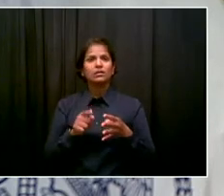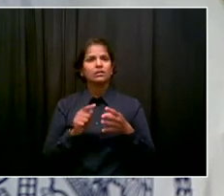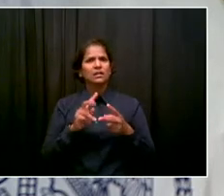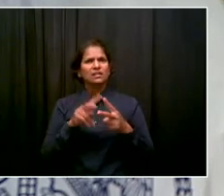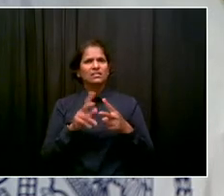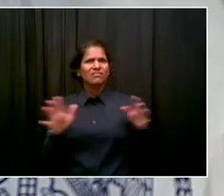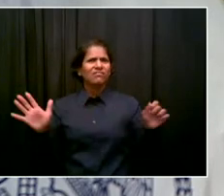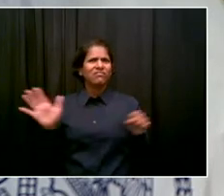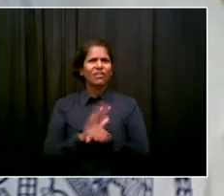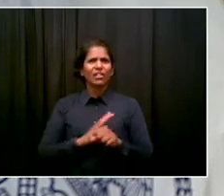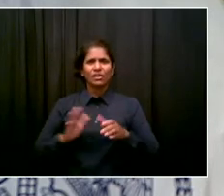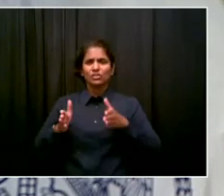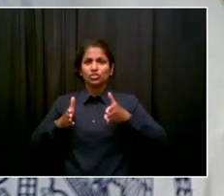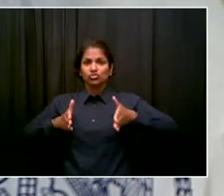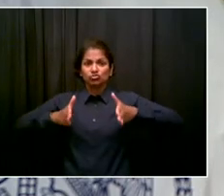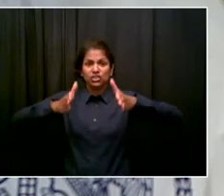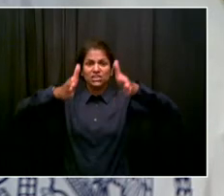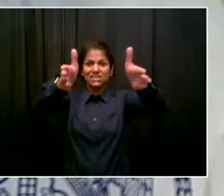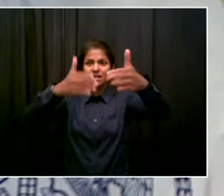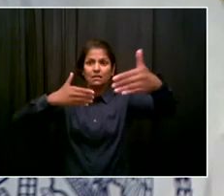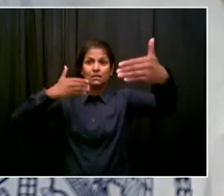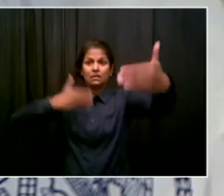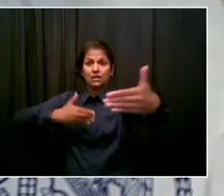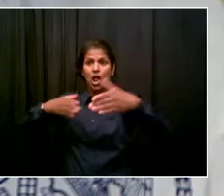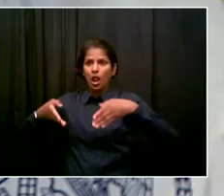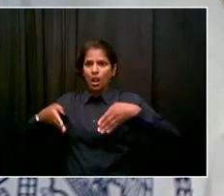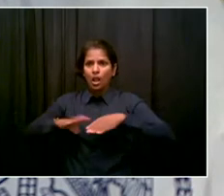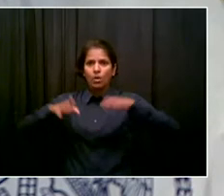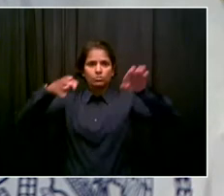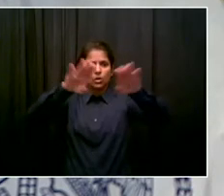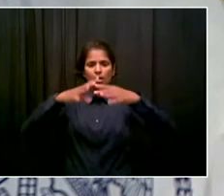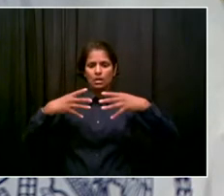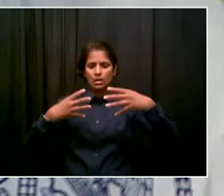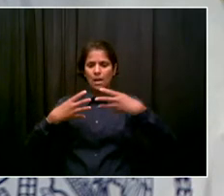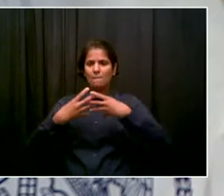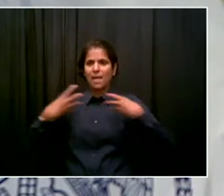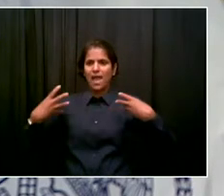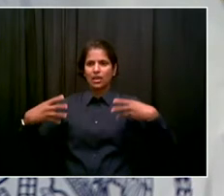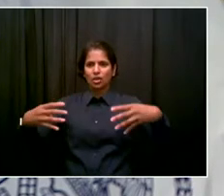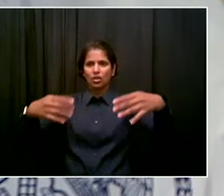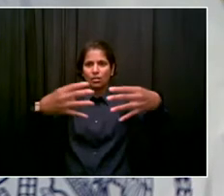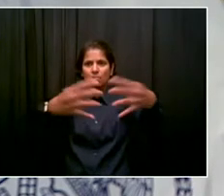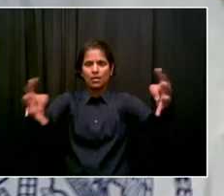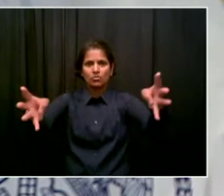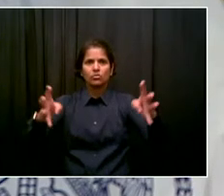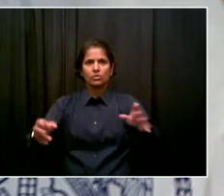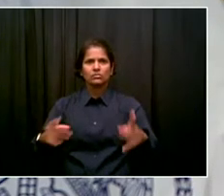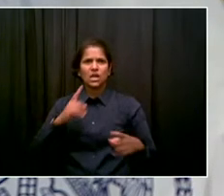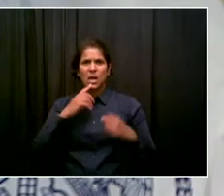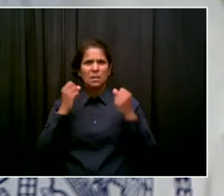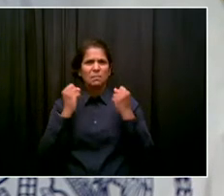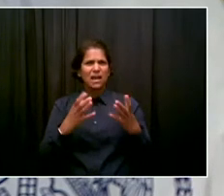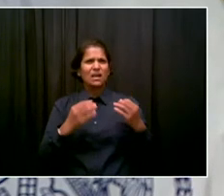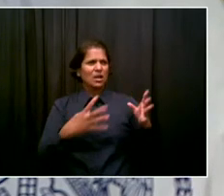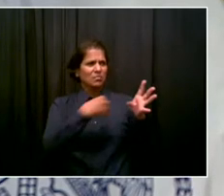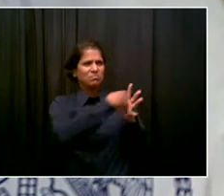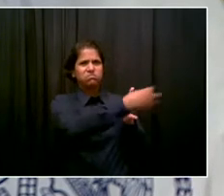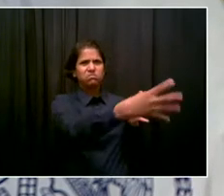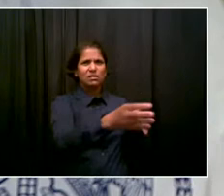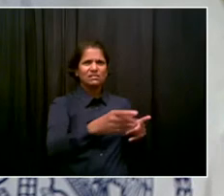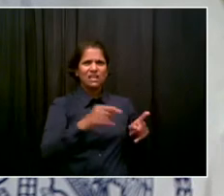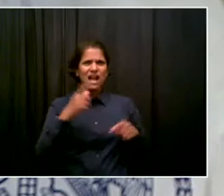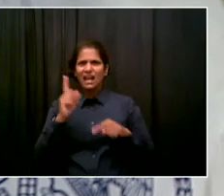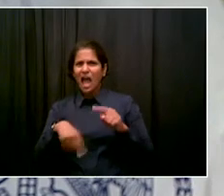public plazas. And I just wonder, I guess, whether you think the